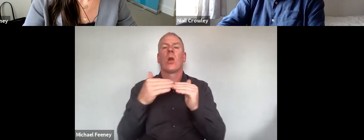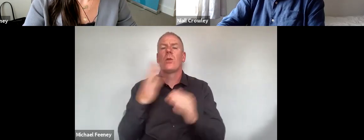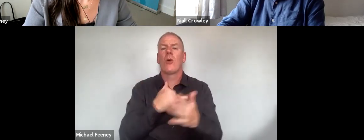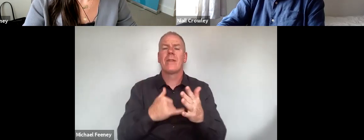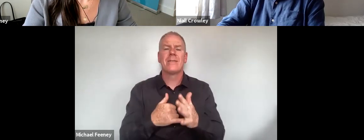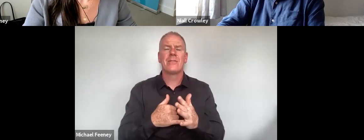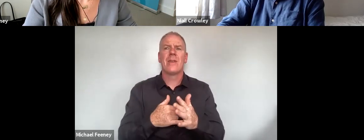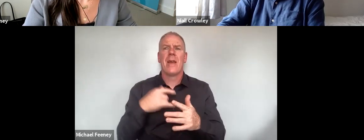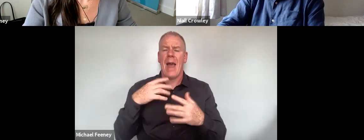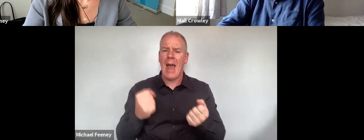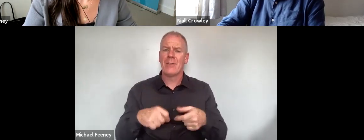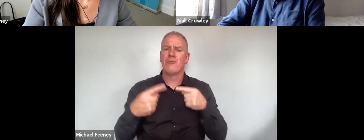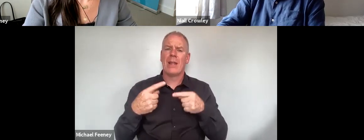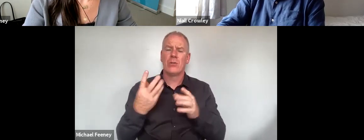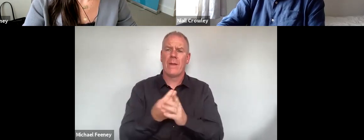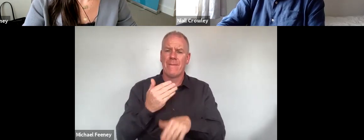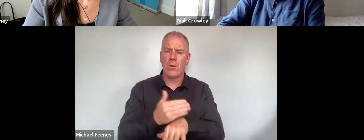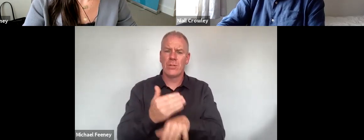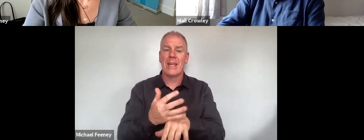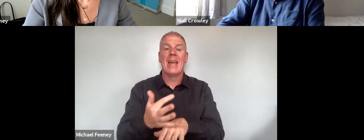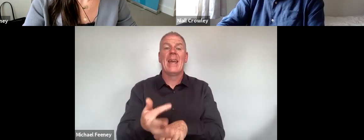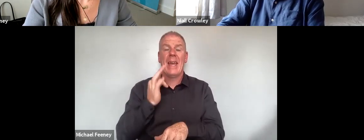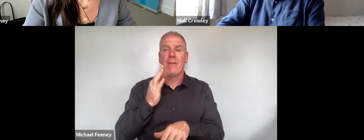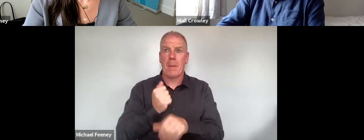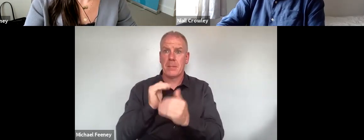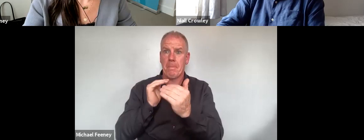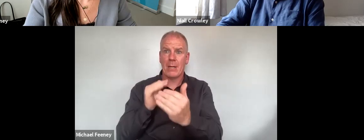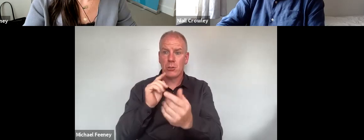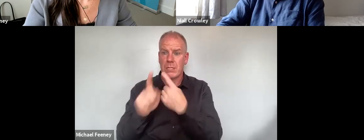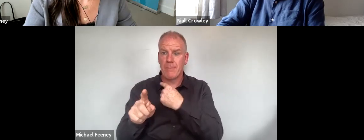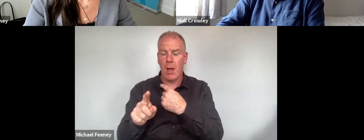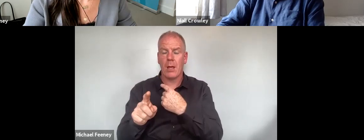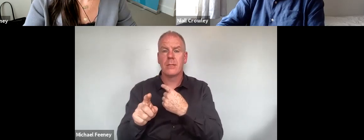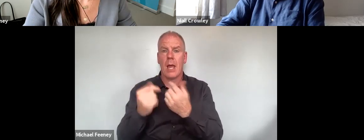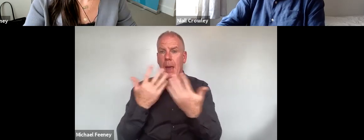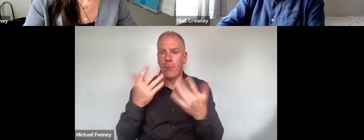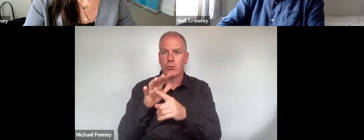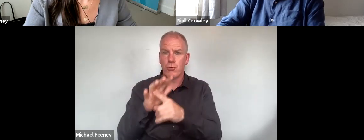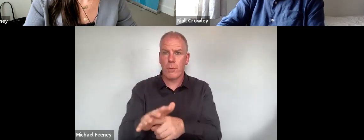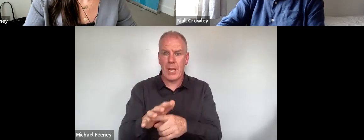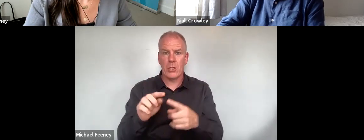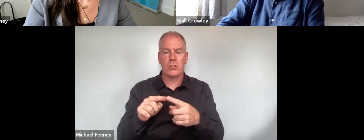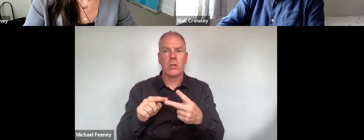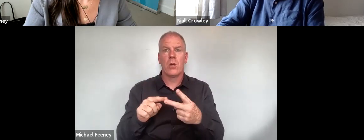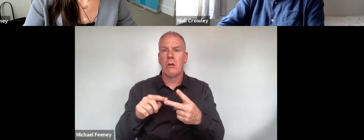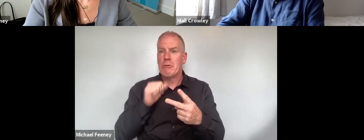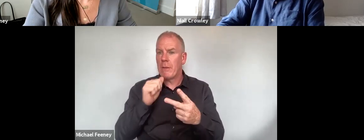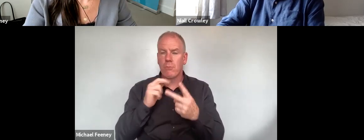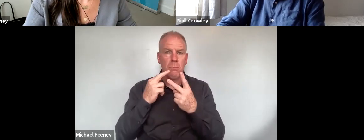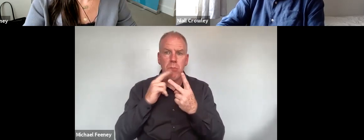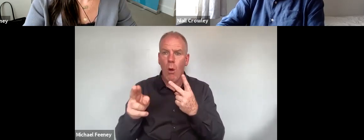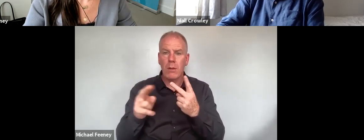to function with such an ambition if they are to respond adequately to the scale of discrimination, of under-reporting of discrimination,